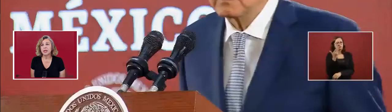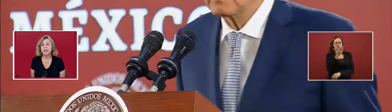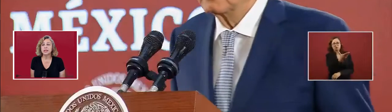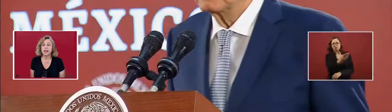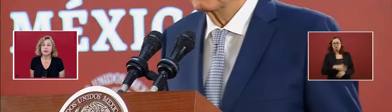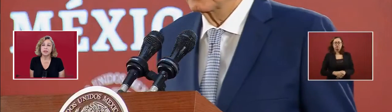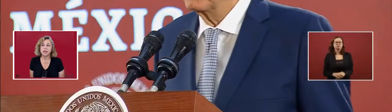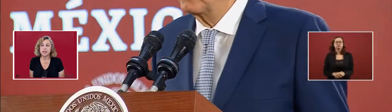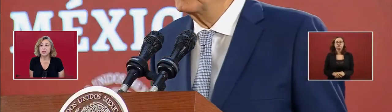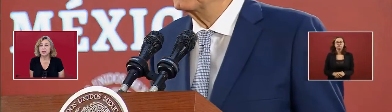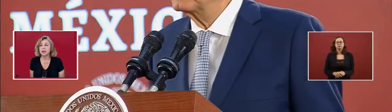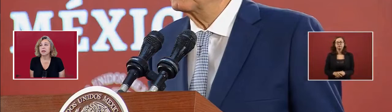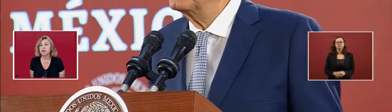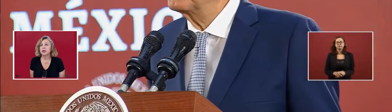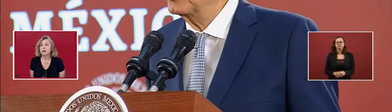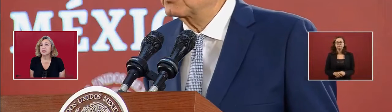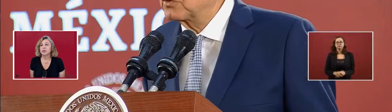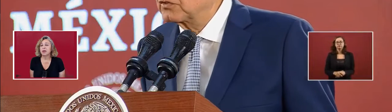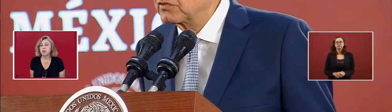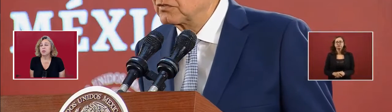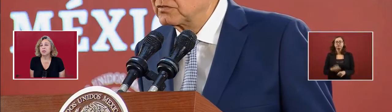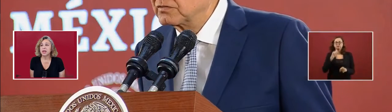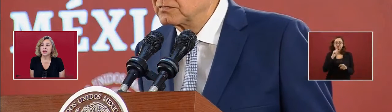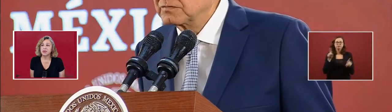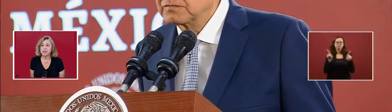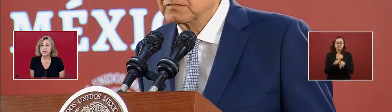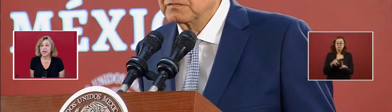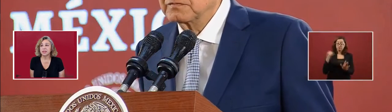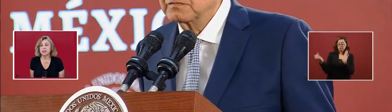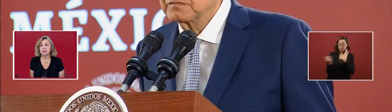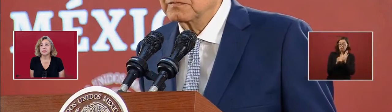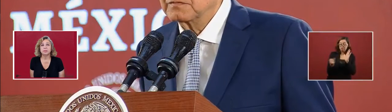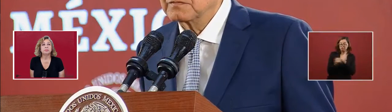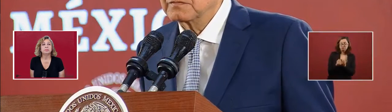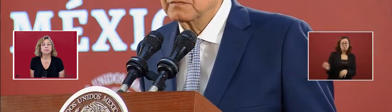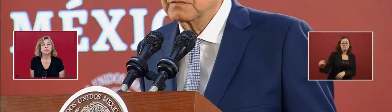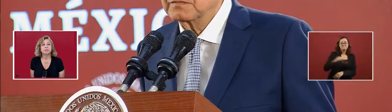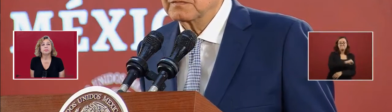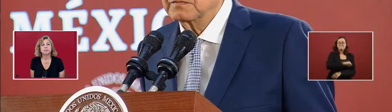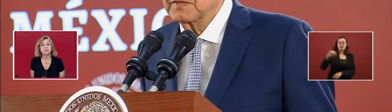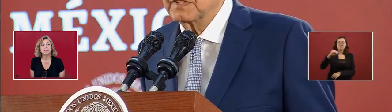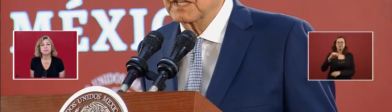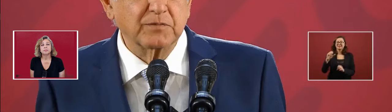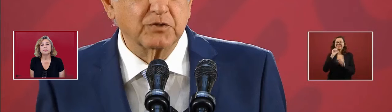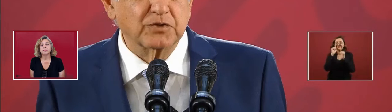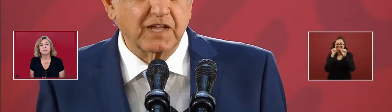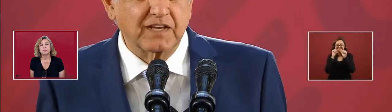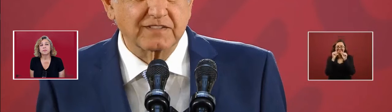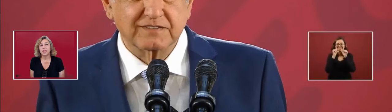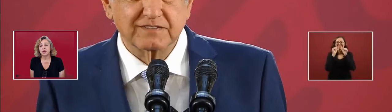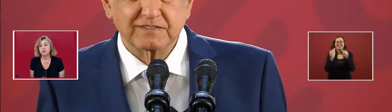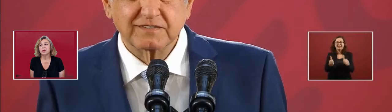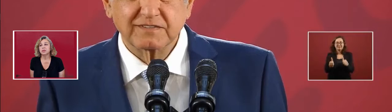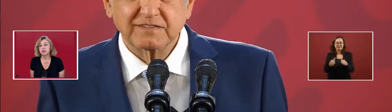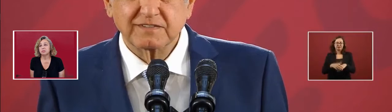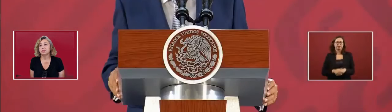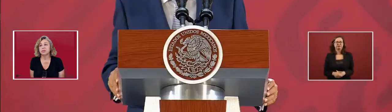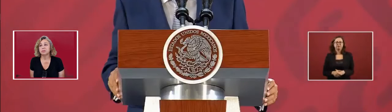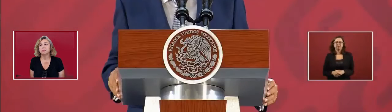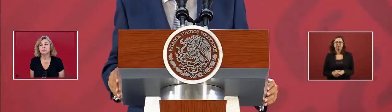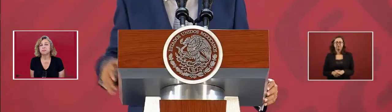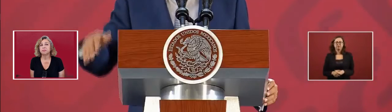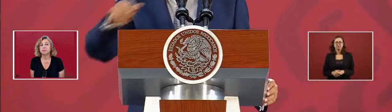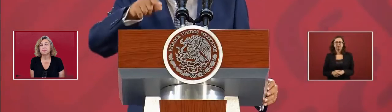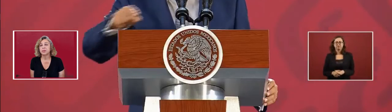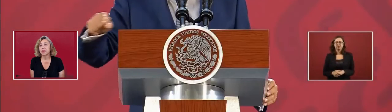It is guaranteed that we will not increase taxes in real terms.